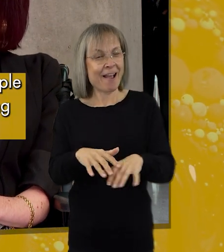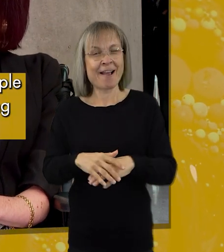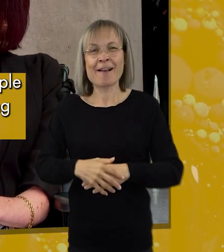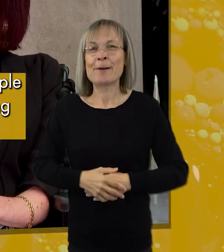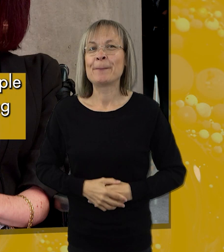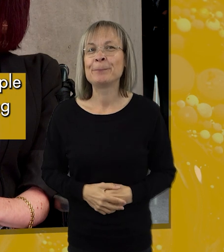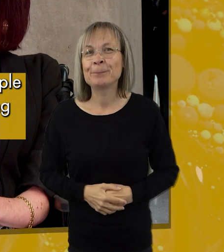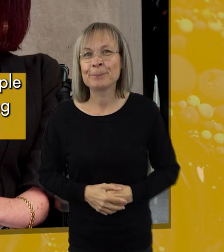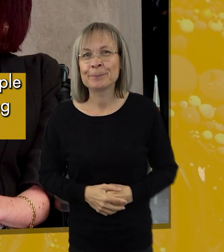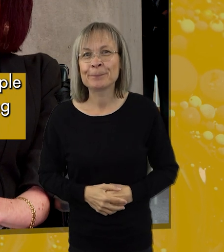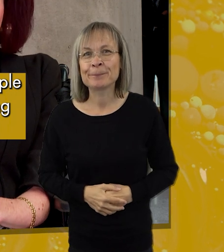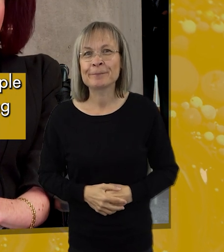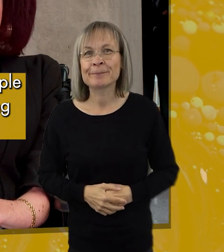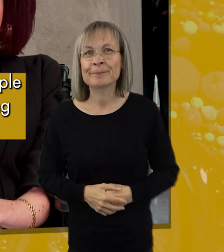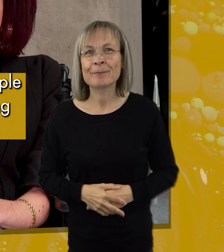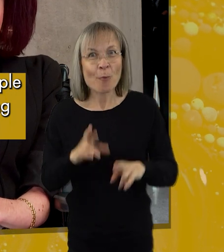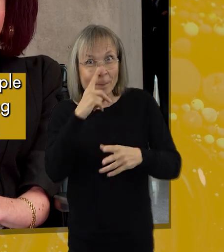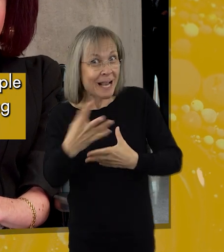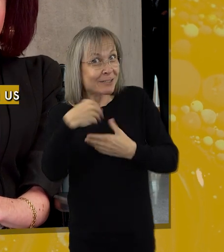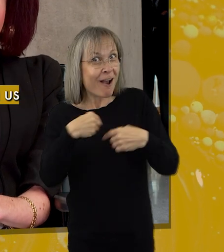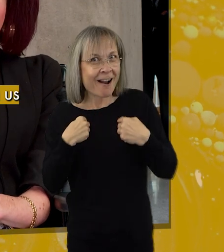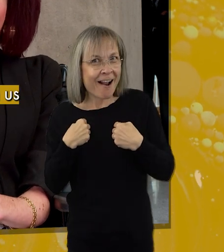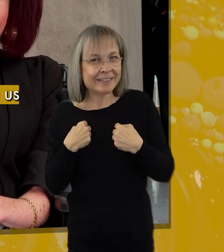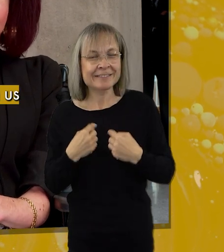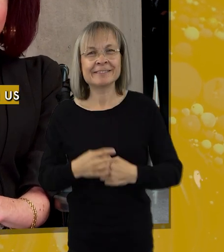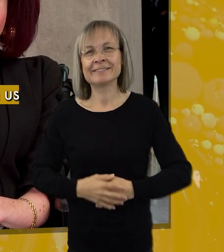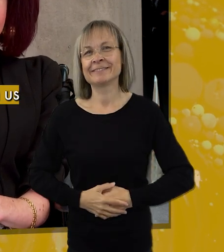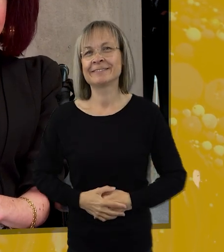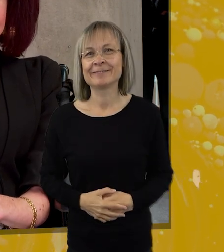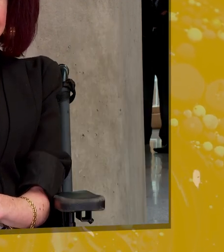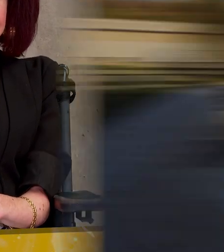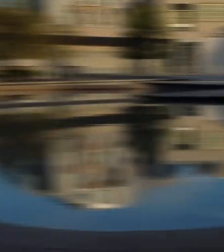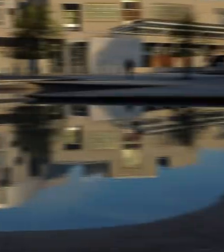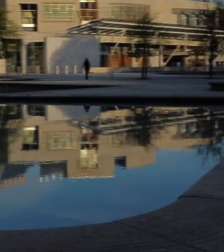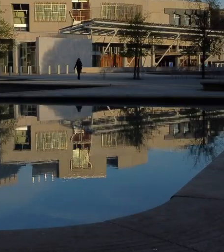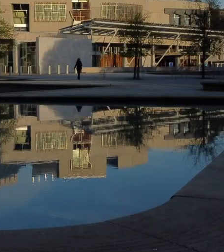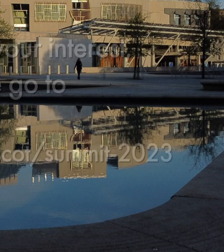of the disabled people of Scotland looking right back at matters. I hope you can join us.